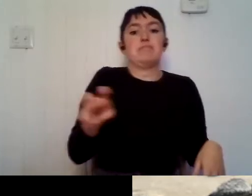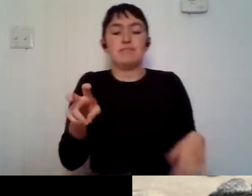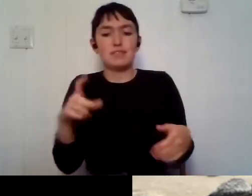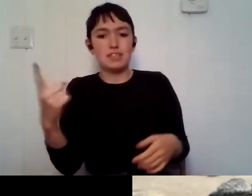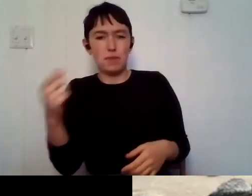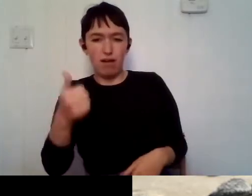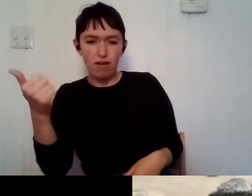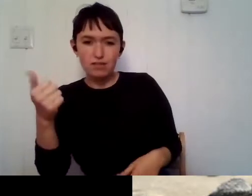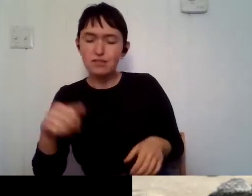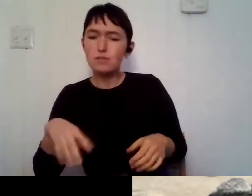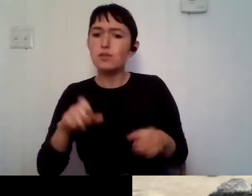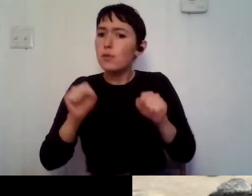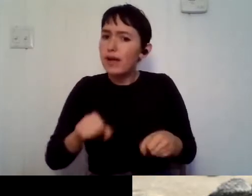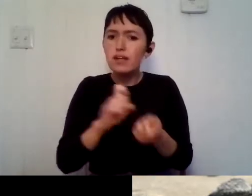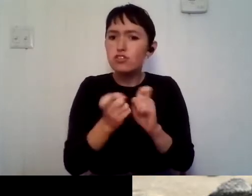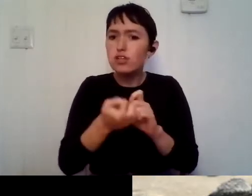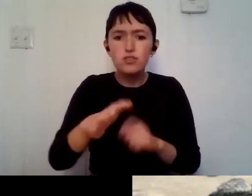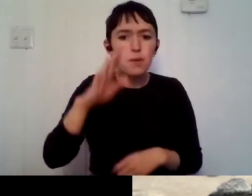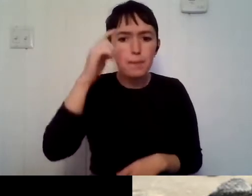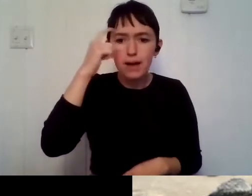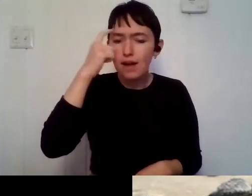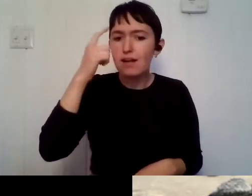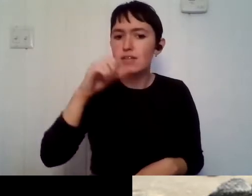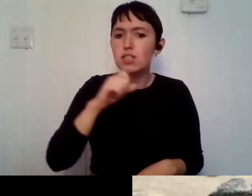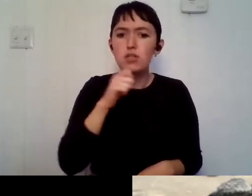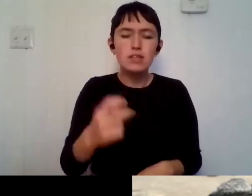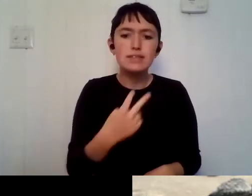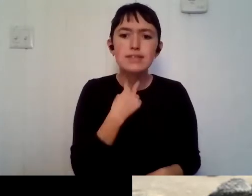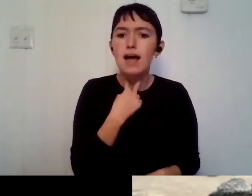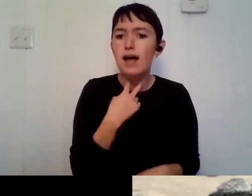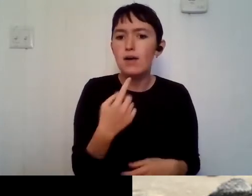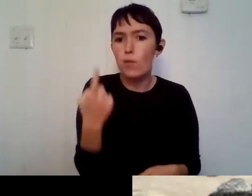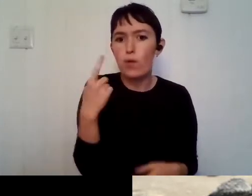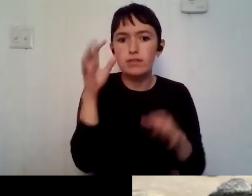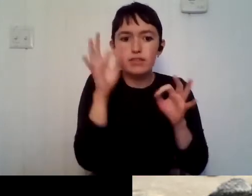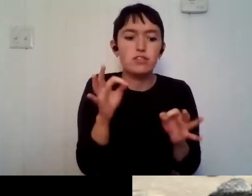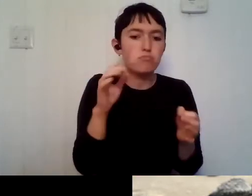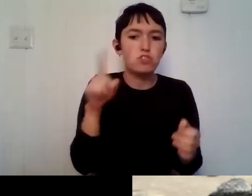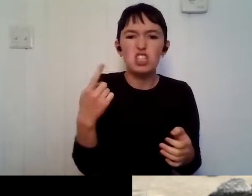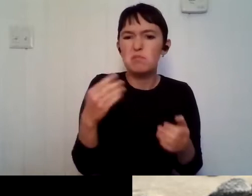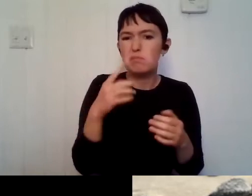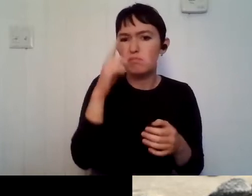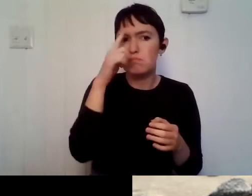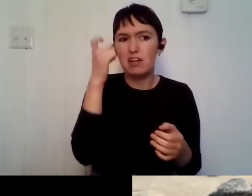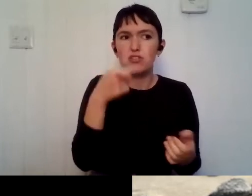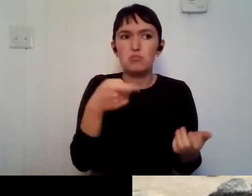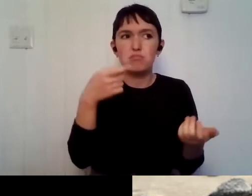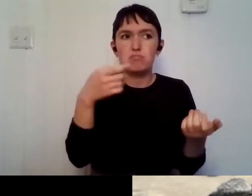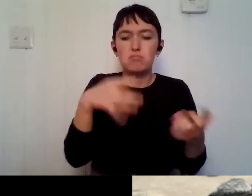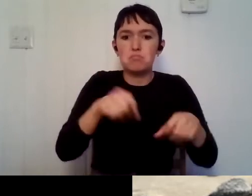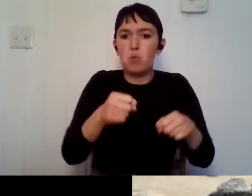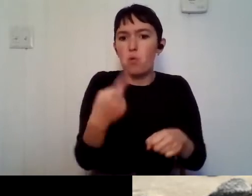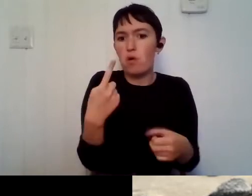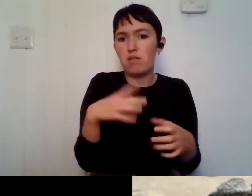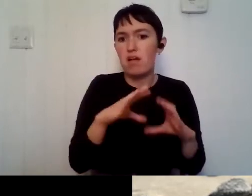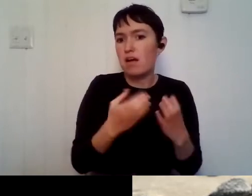possible. And it's, you're not stuck in one thing just cause you've made some class choices. Um, so